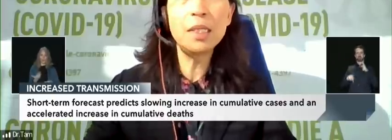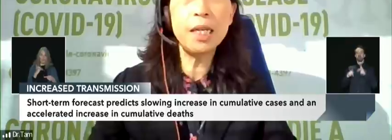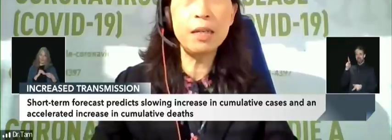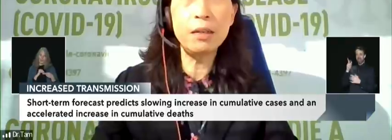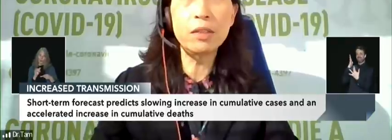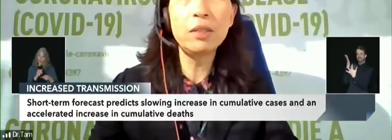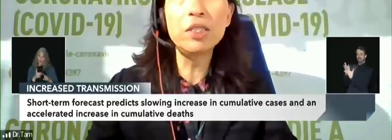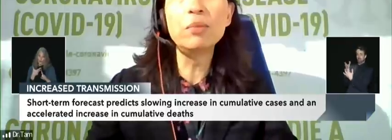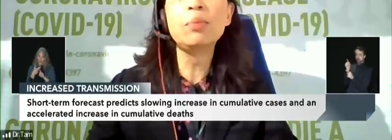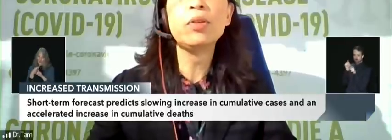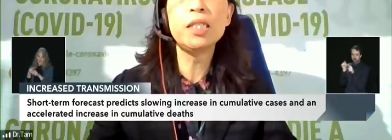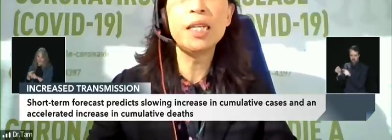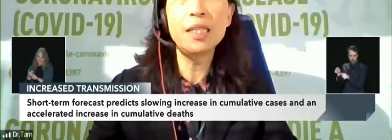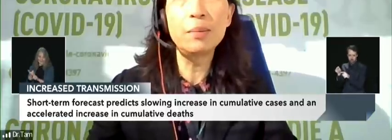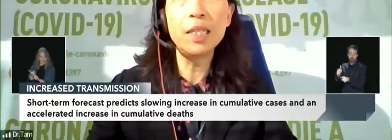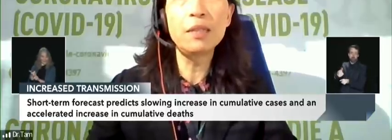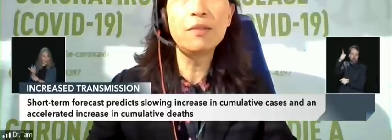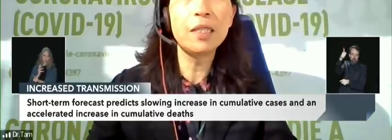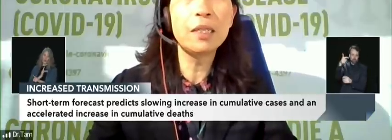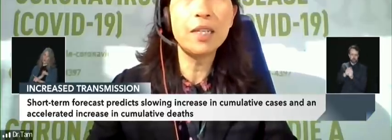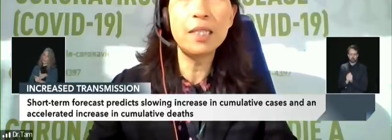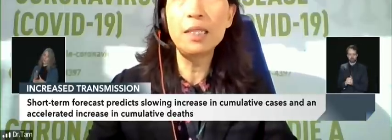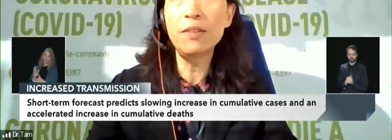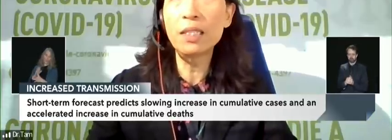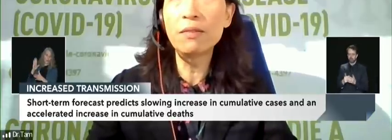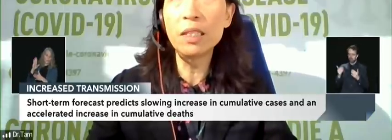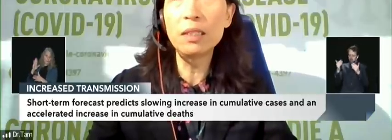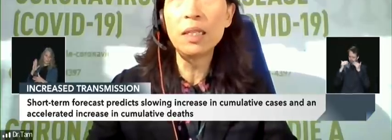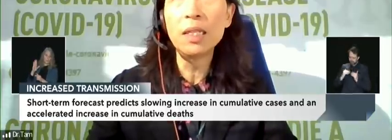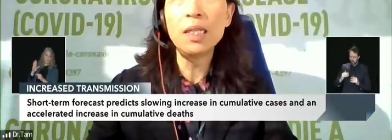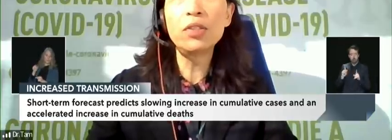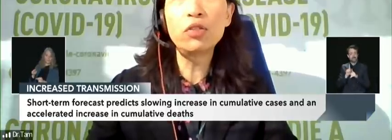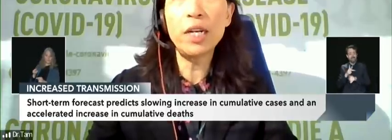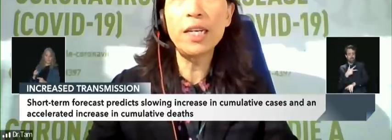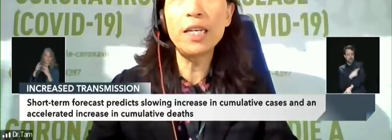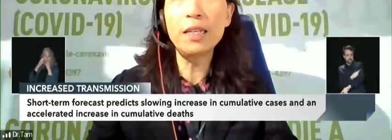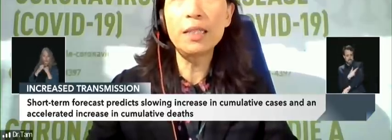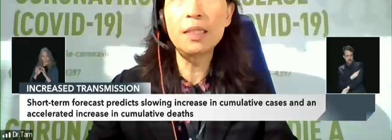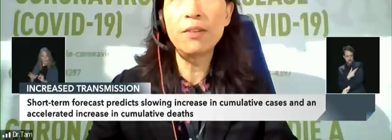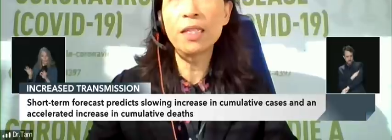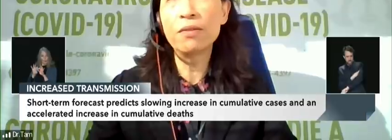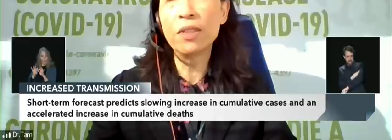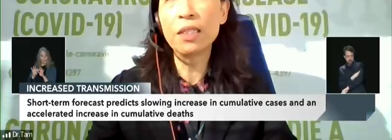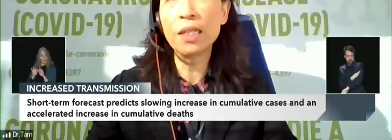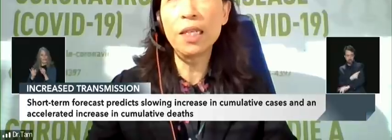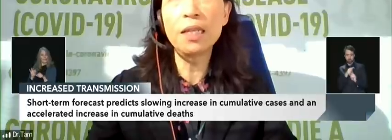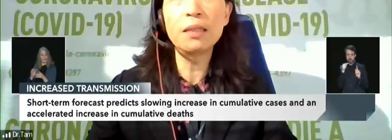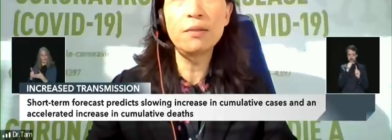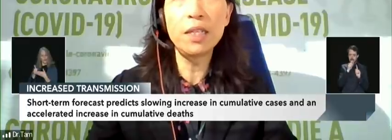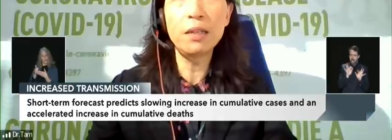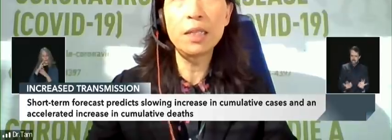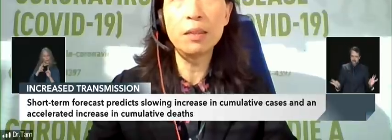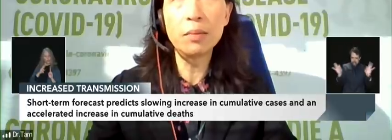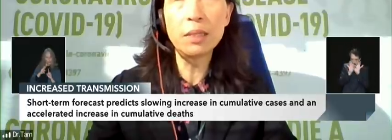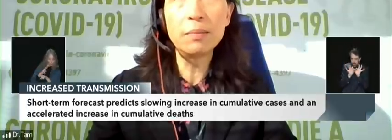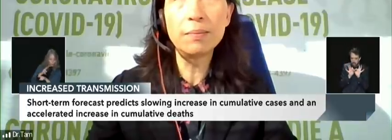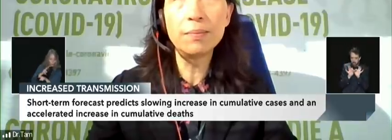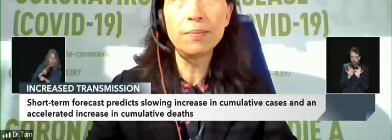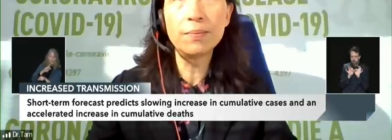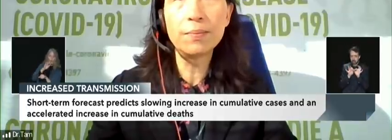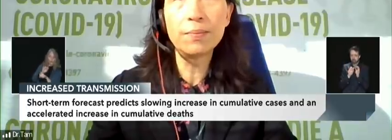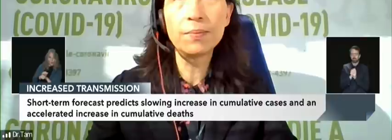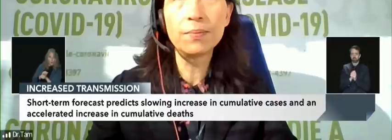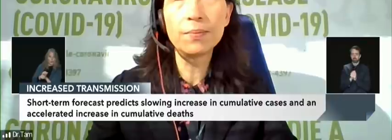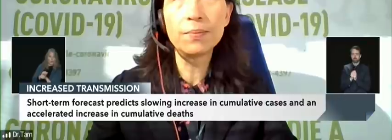themselves the most important aspect of the vaccine effectiveness is tracking its effectiveness against severe outcomes